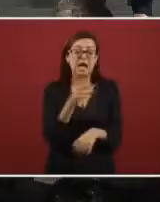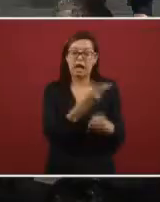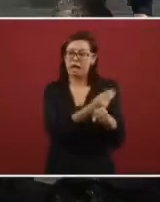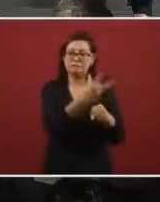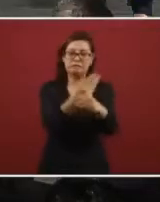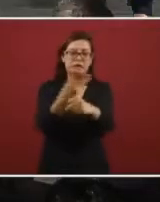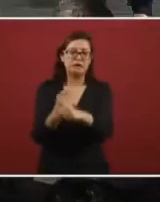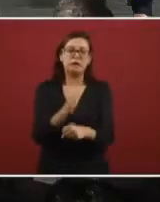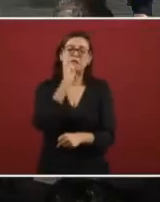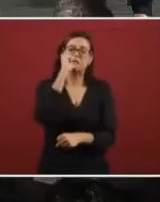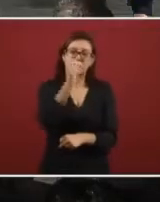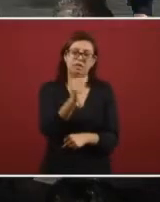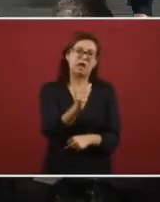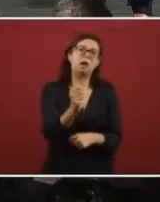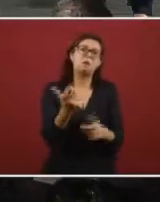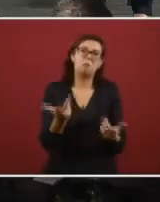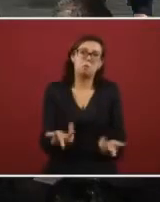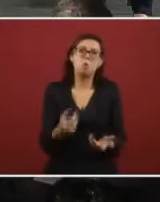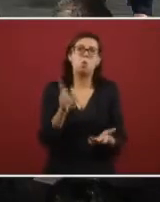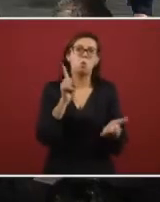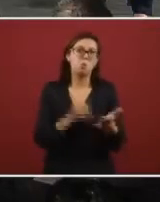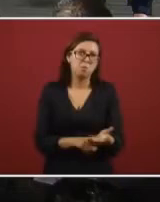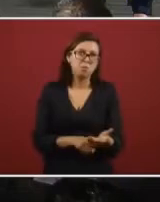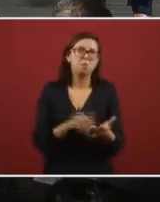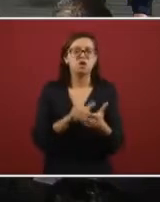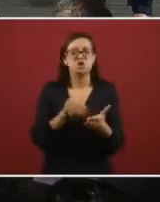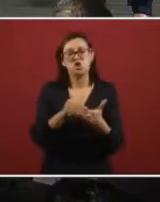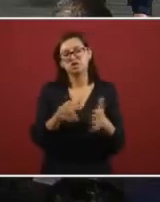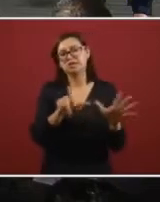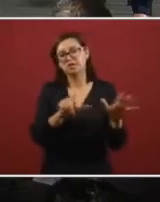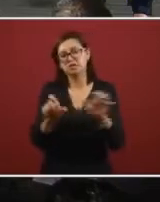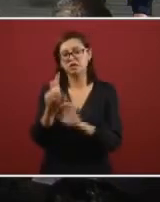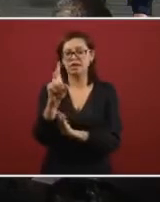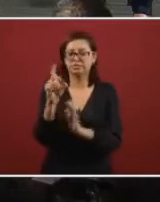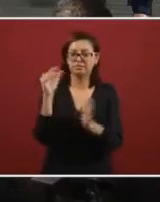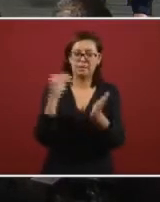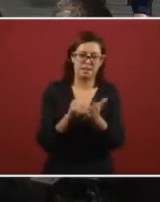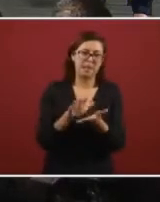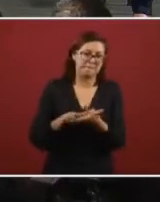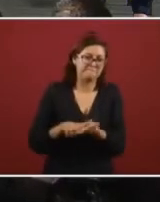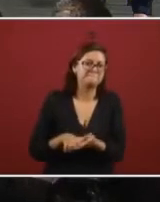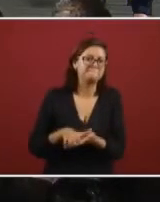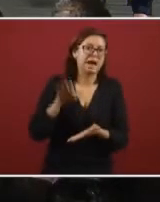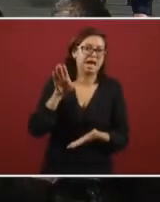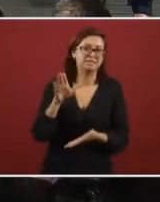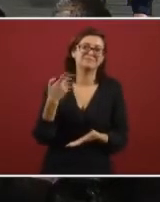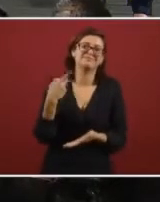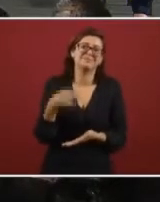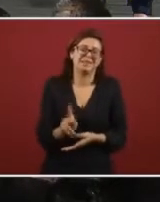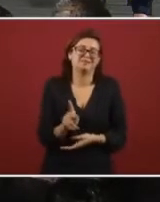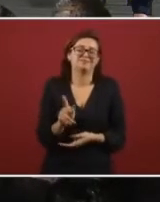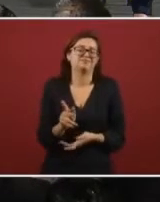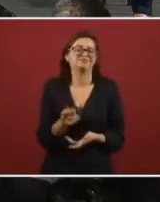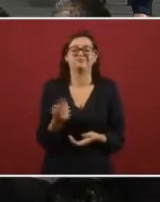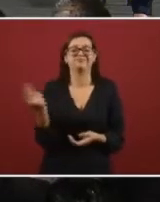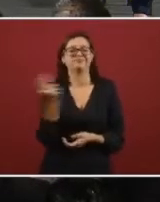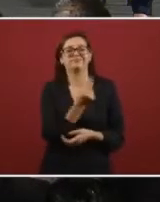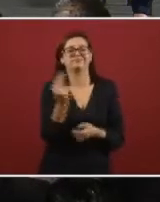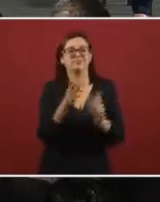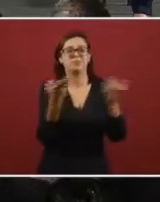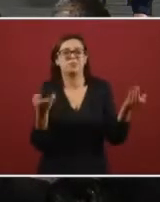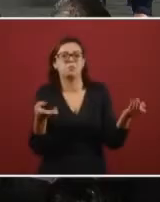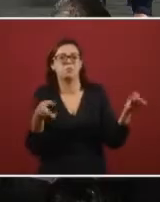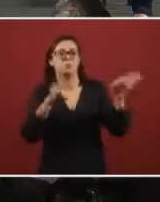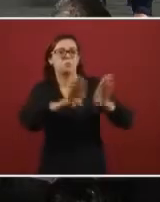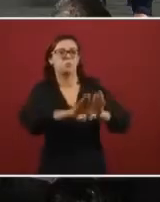if we did not do that we would be surely about one million seven it wasn't an increase but due